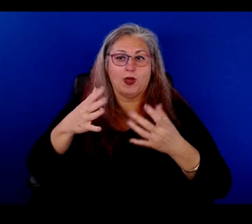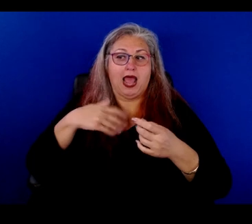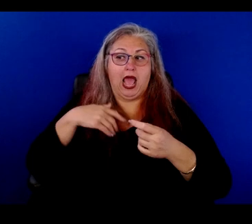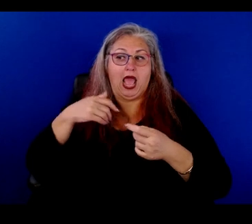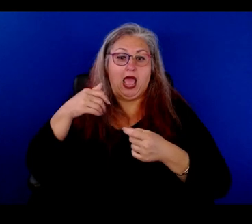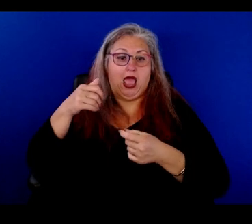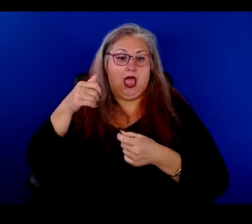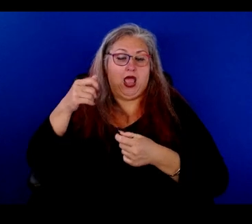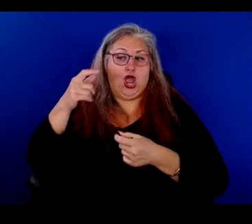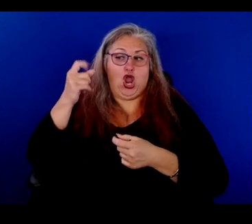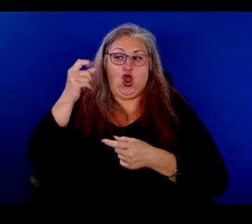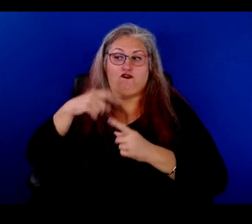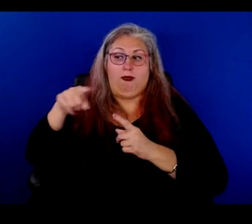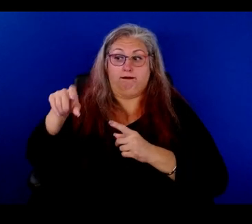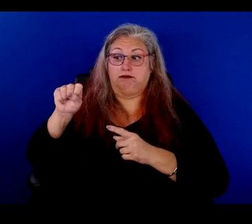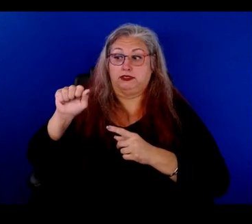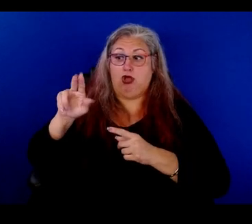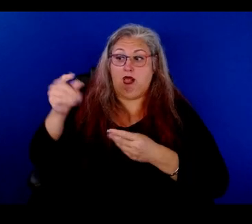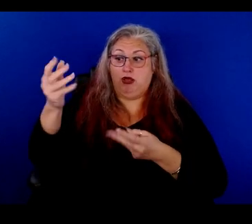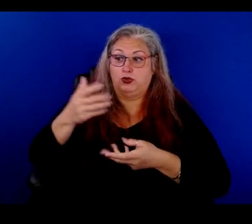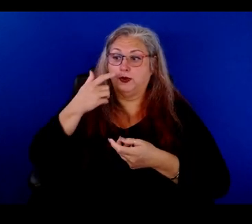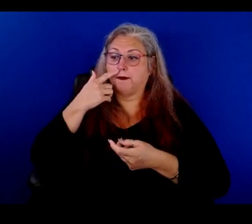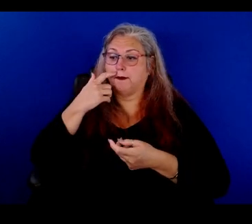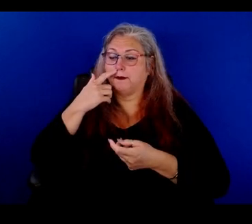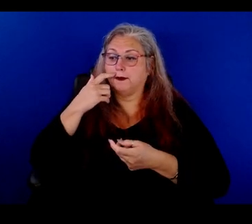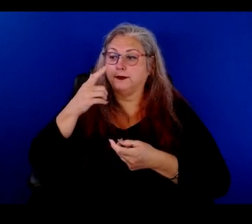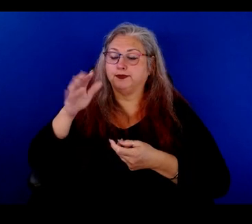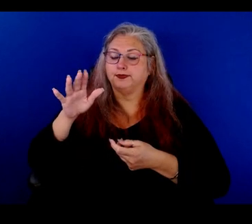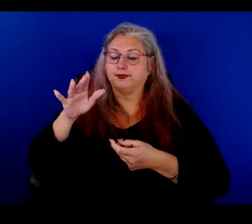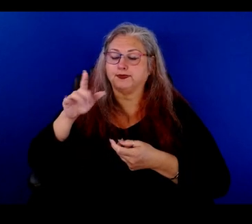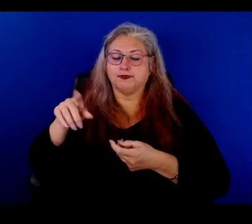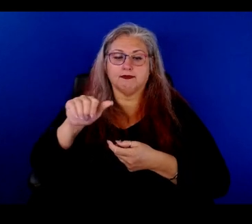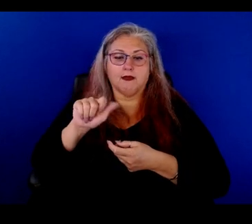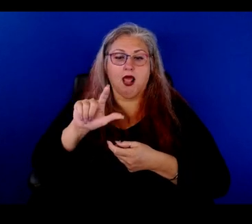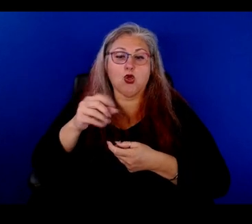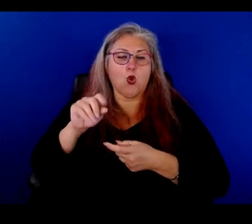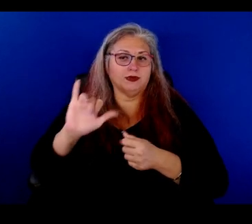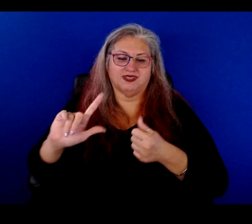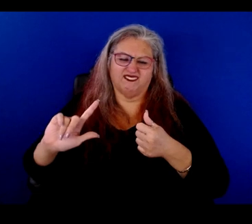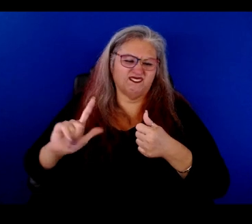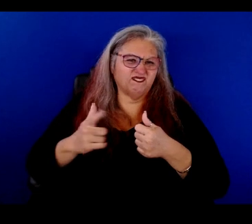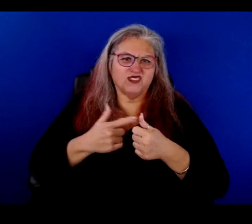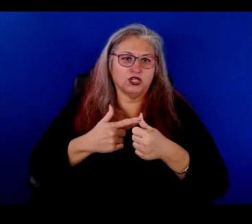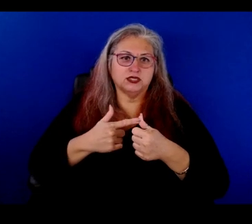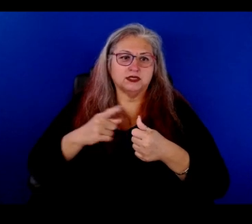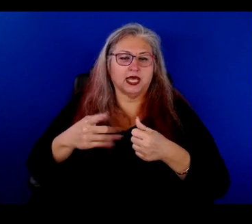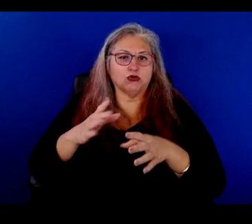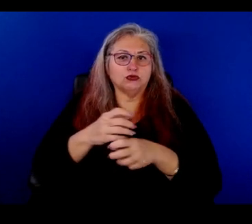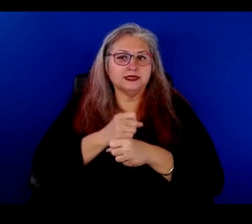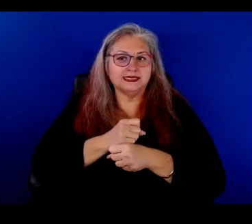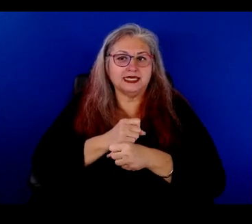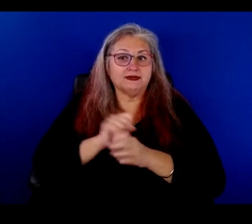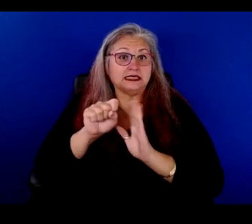some oral history from Saul, actually, that we heard is that Algo was one of the first to receive